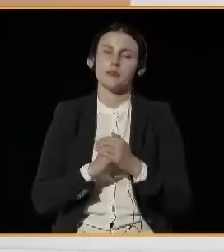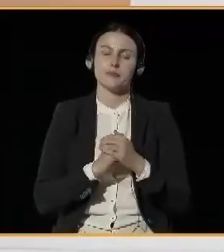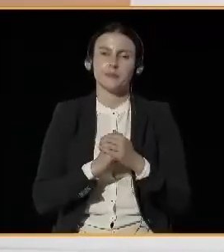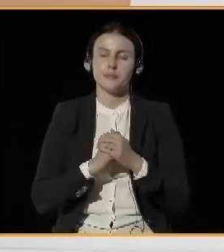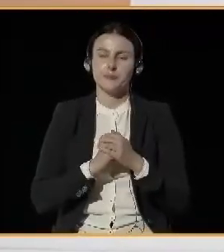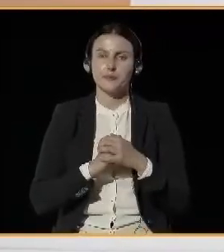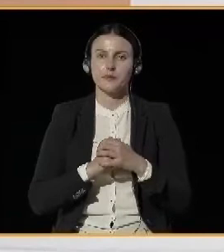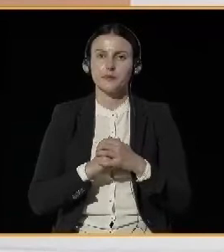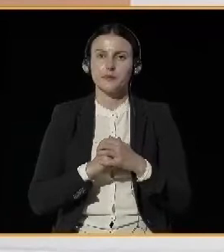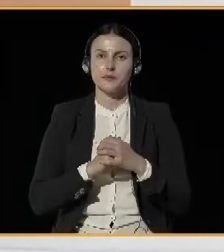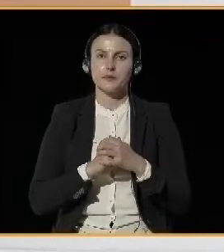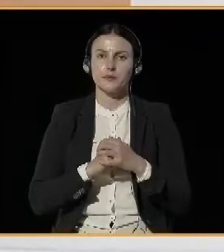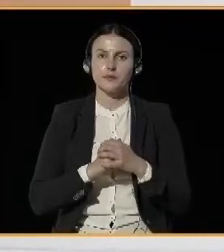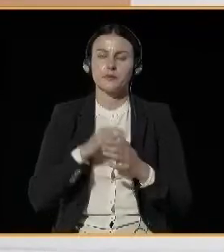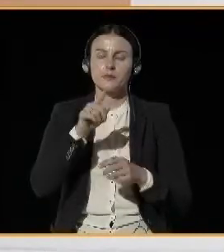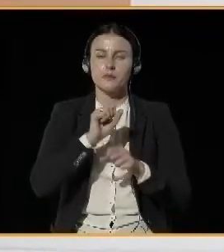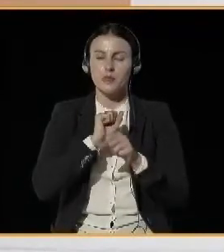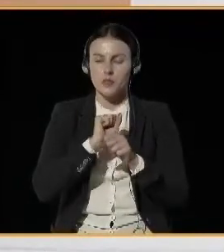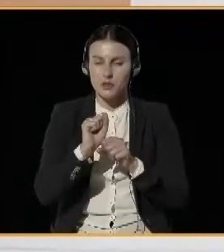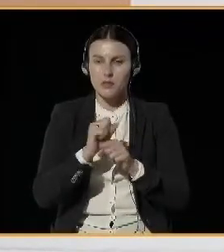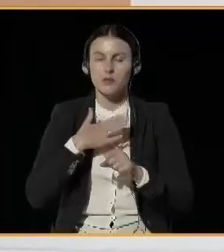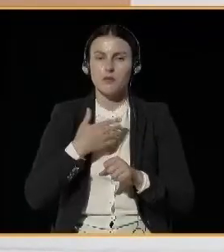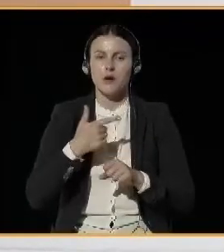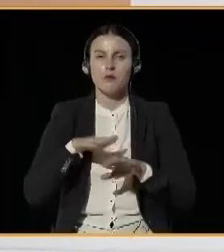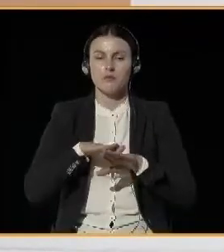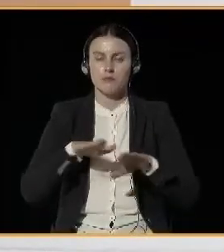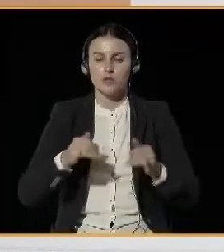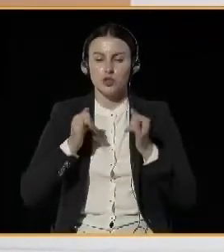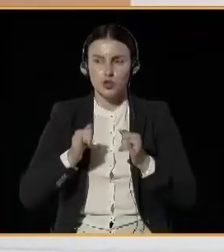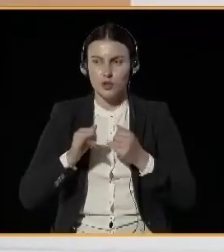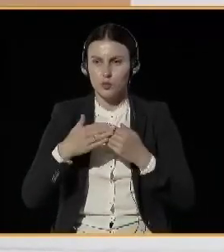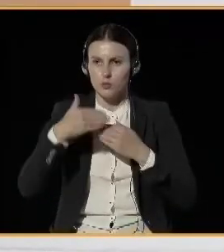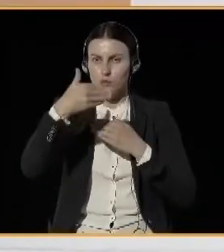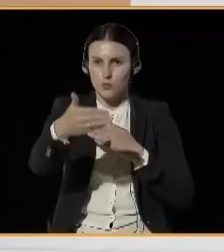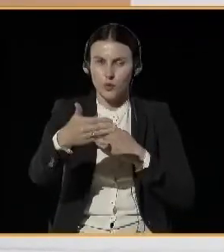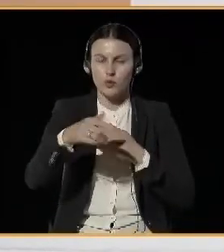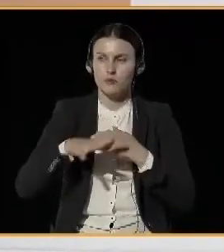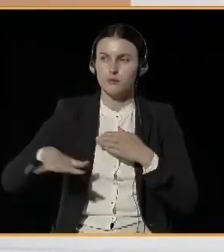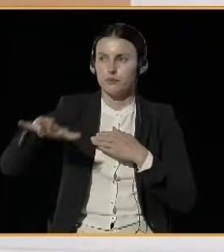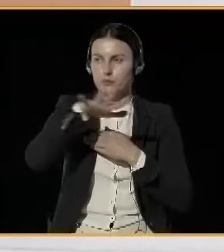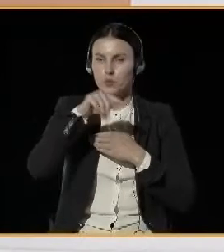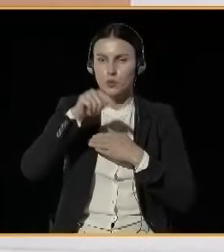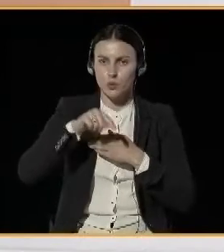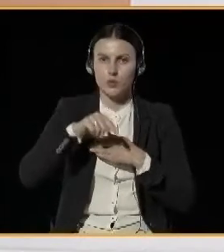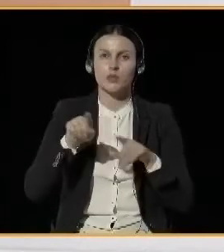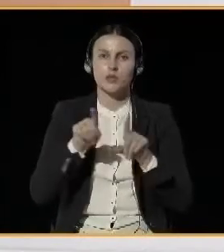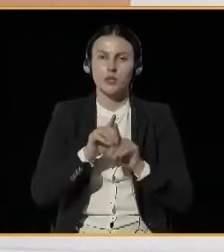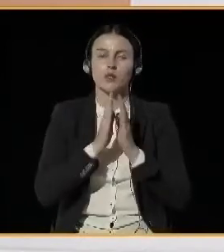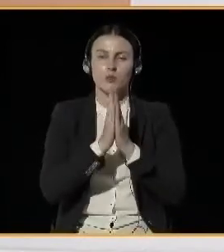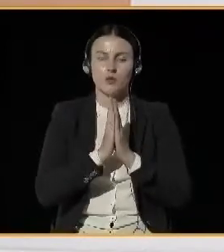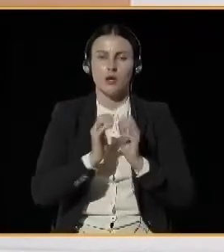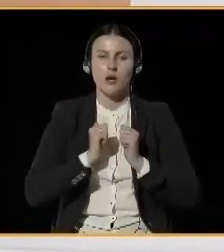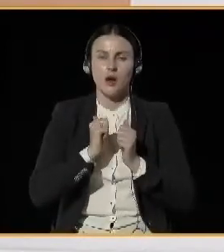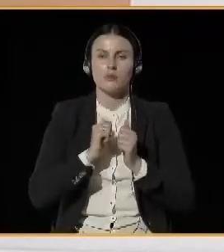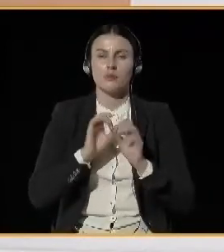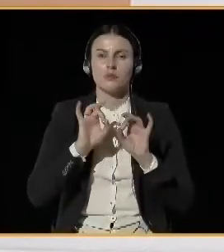that are spread throughout the rooms and to disinfect your hands while going into the conference